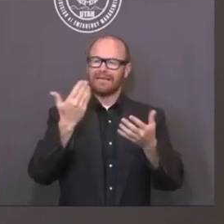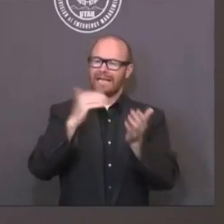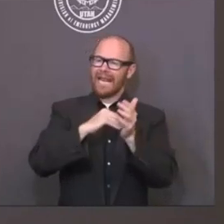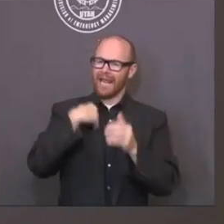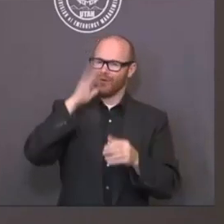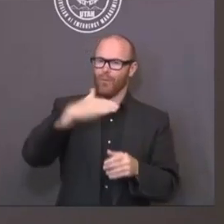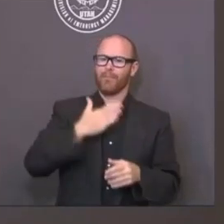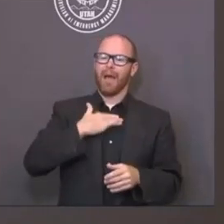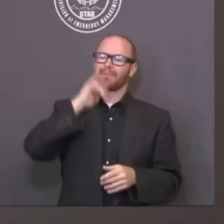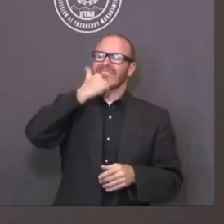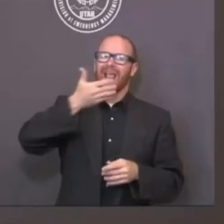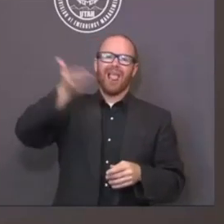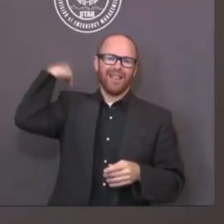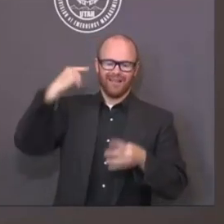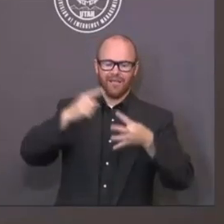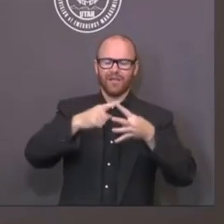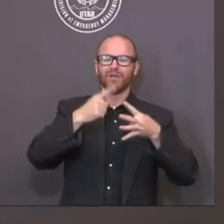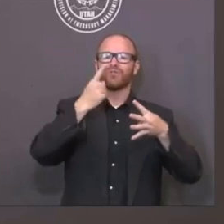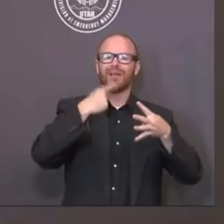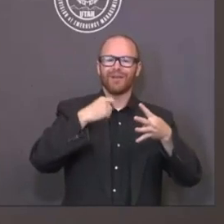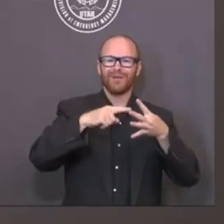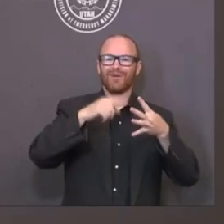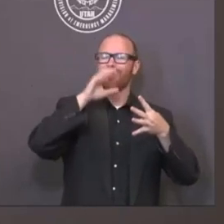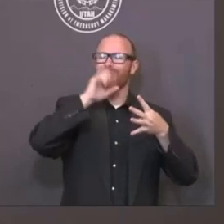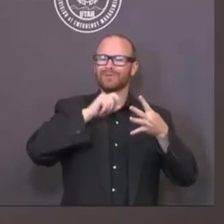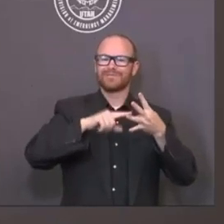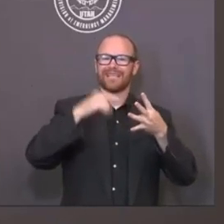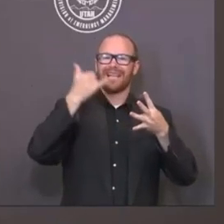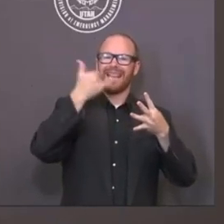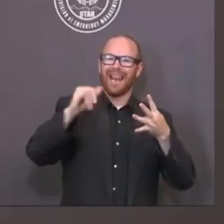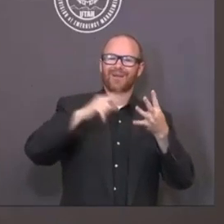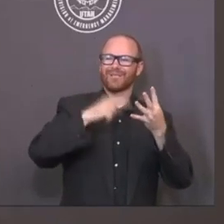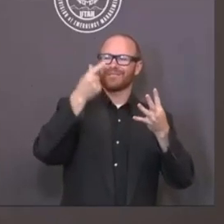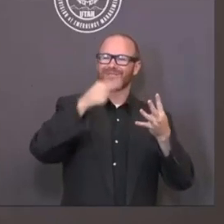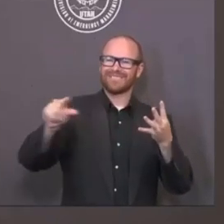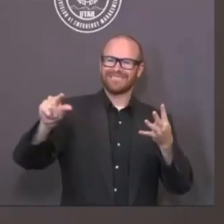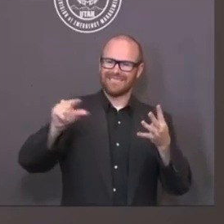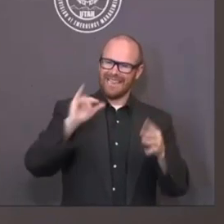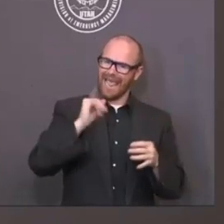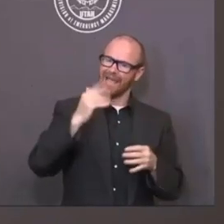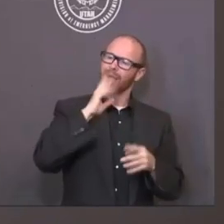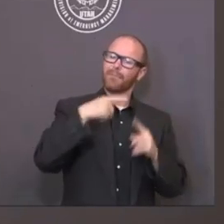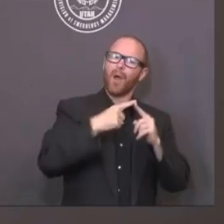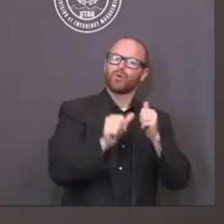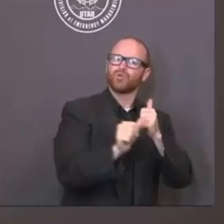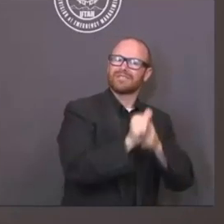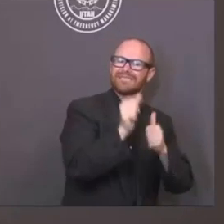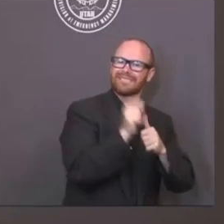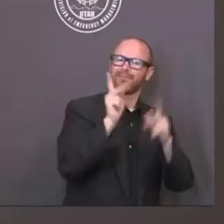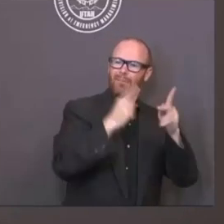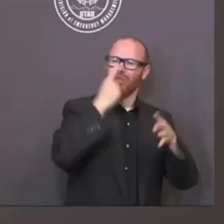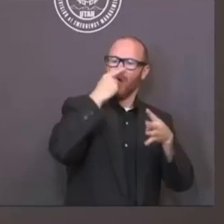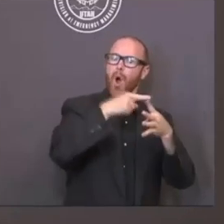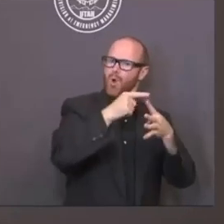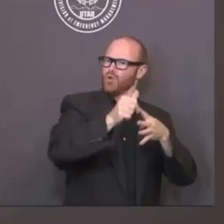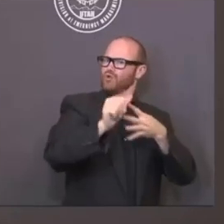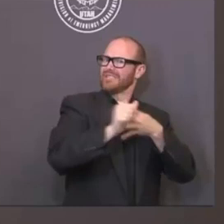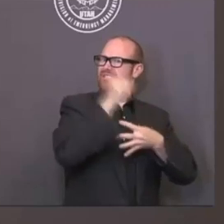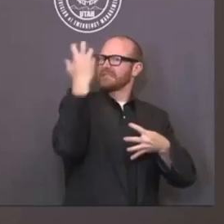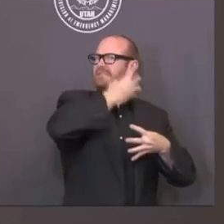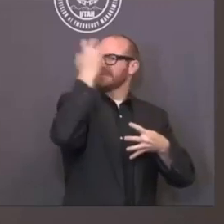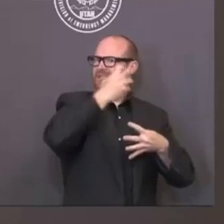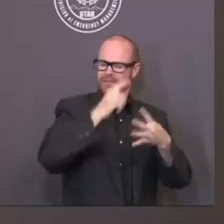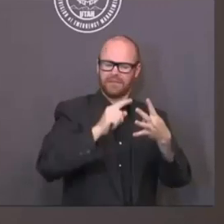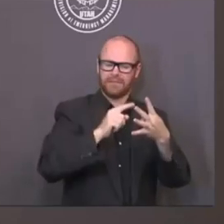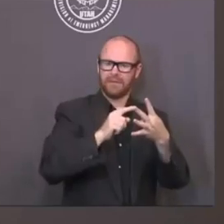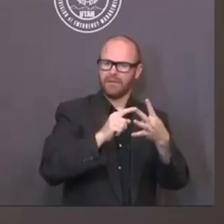yellow, and green, not as far as high risk, moderate risk, low risk, and no risk. We should have said